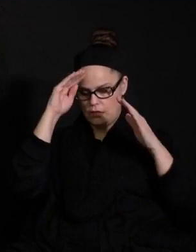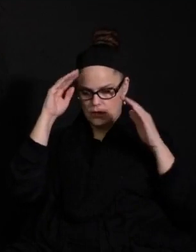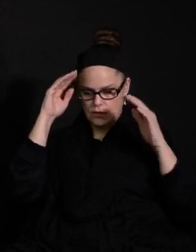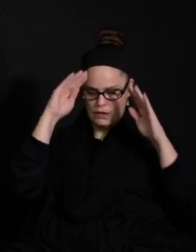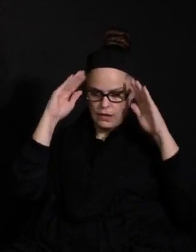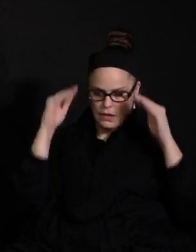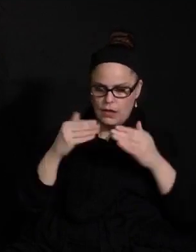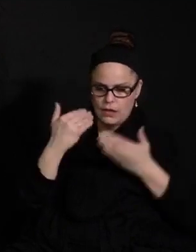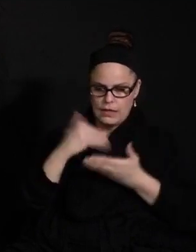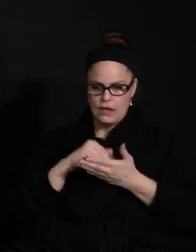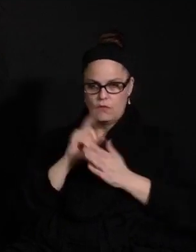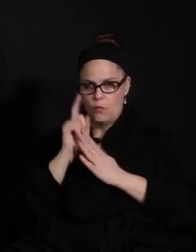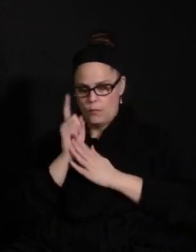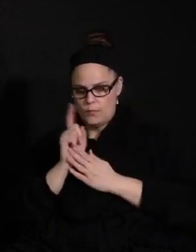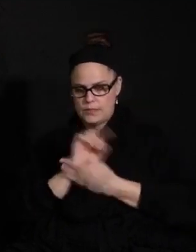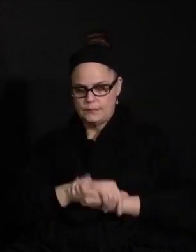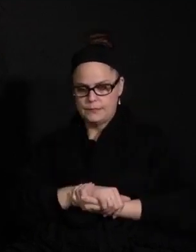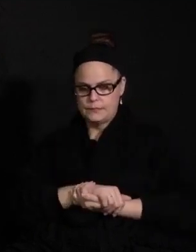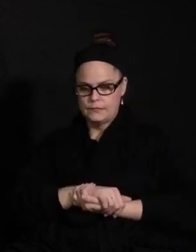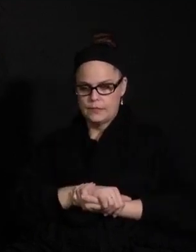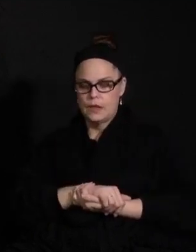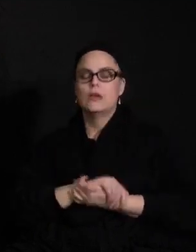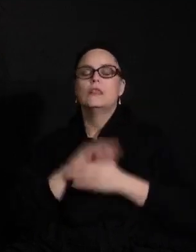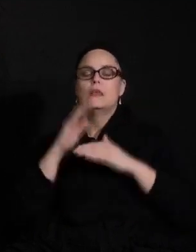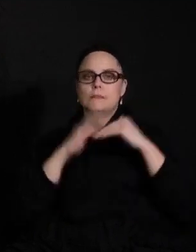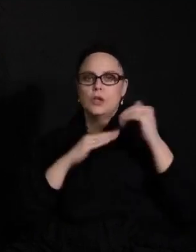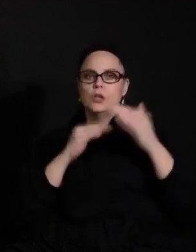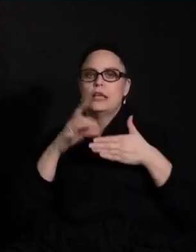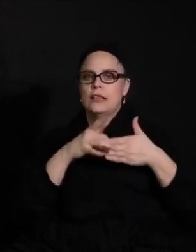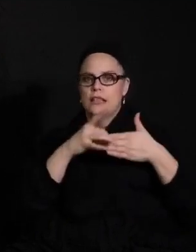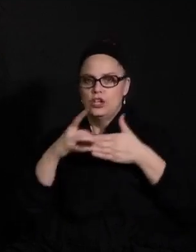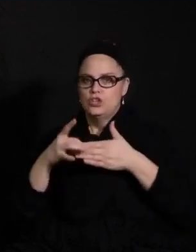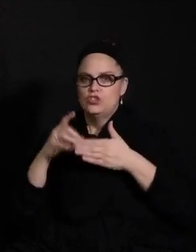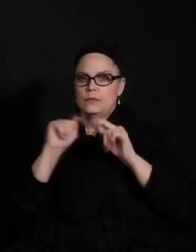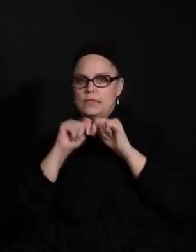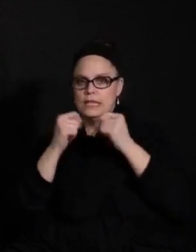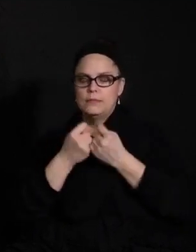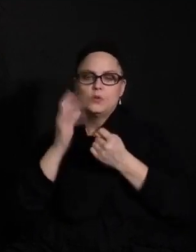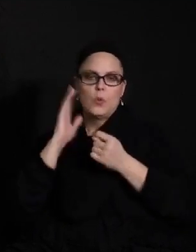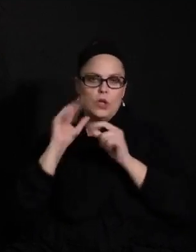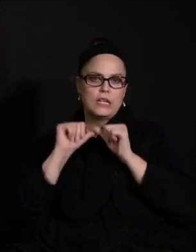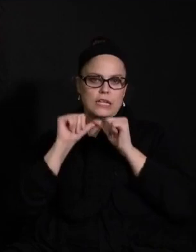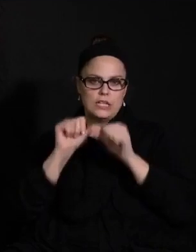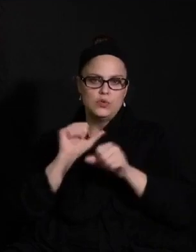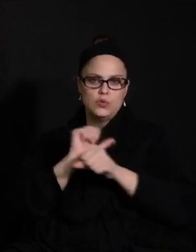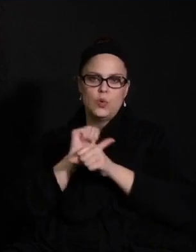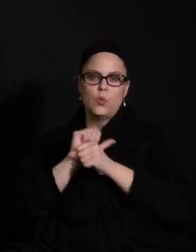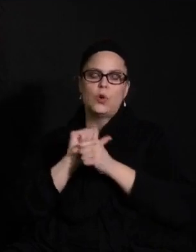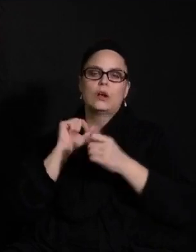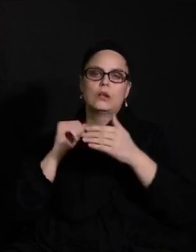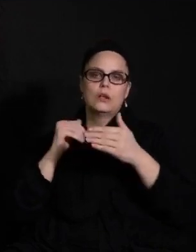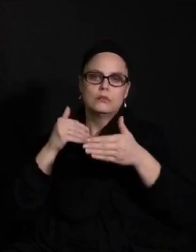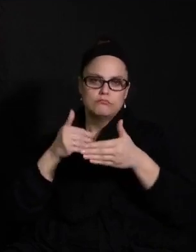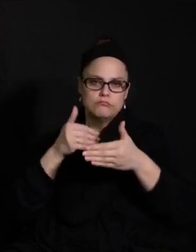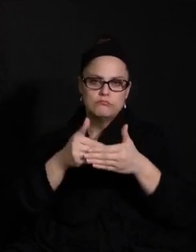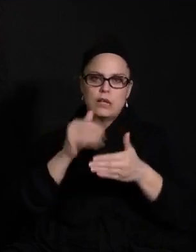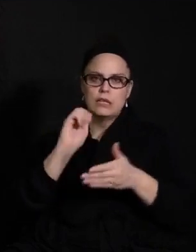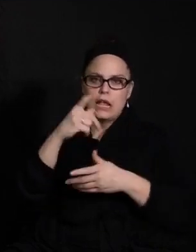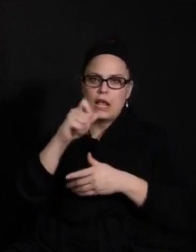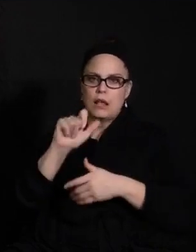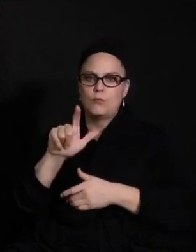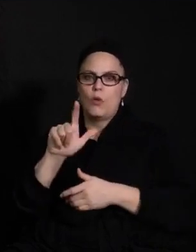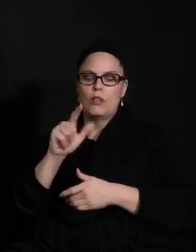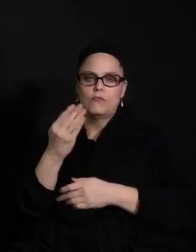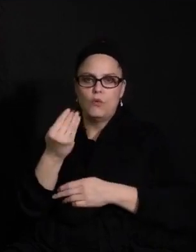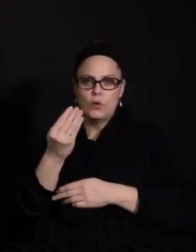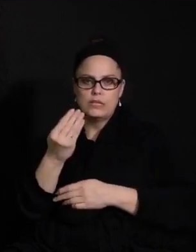I appreciate the moment. We have building leadership teams and staff are going to continue to work through April 14th start date to make sure students can be present in